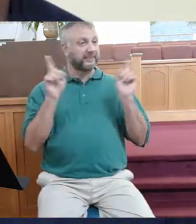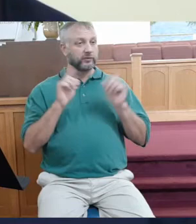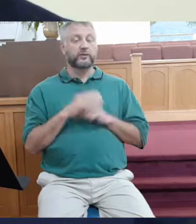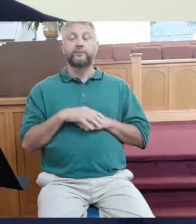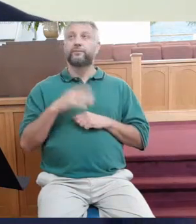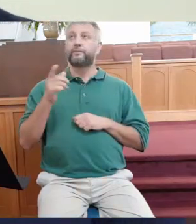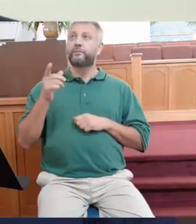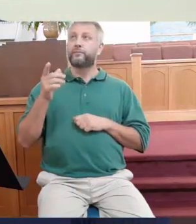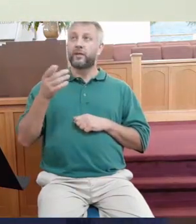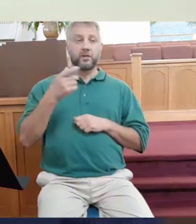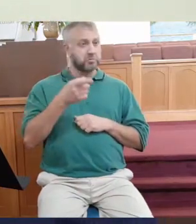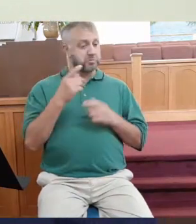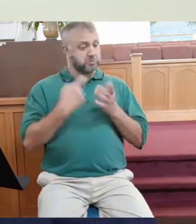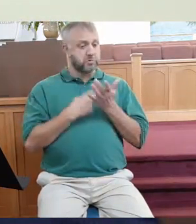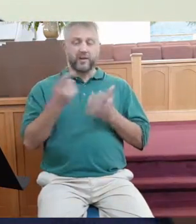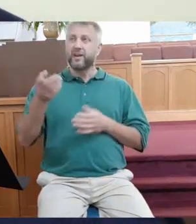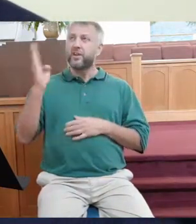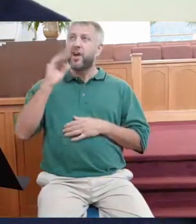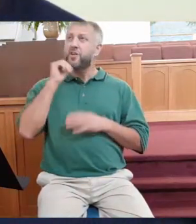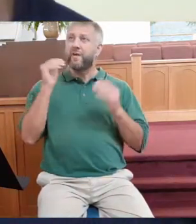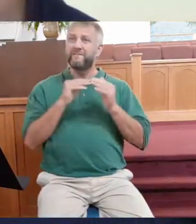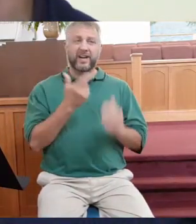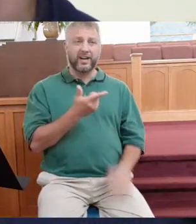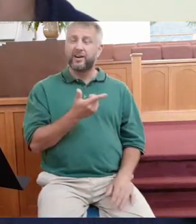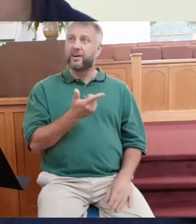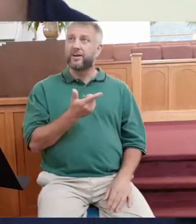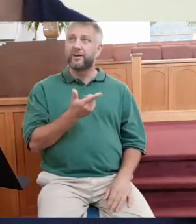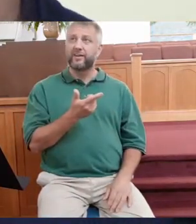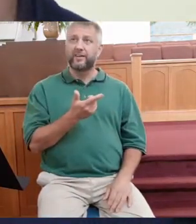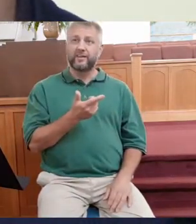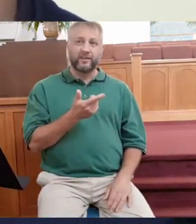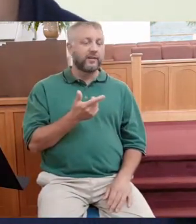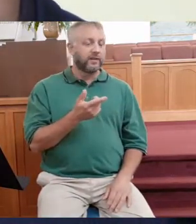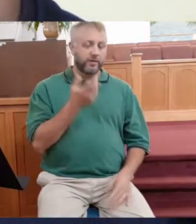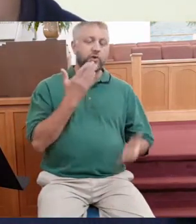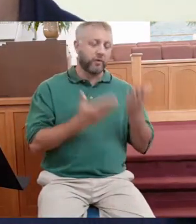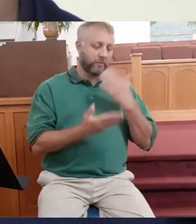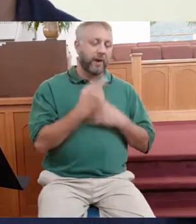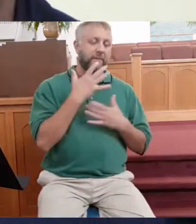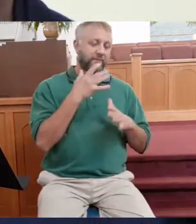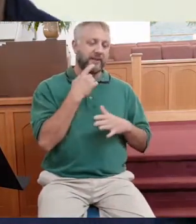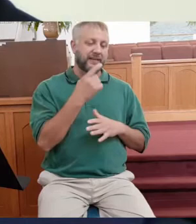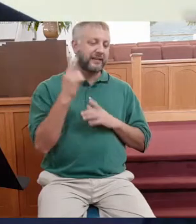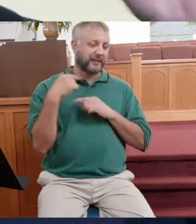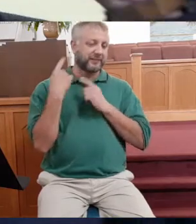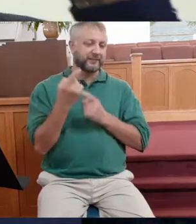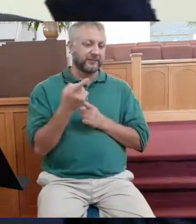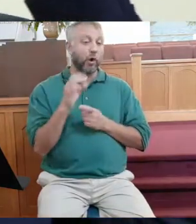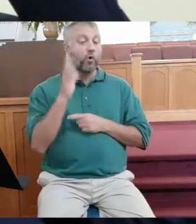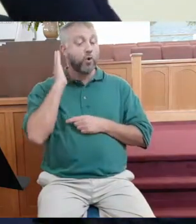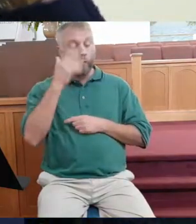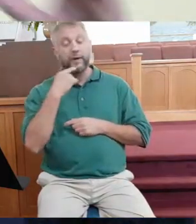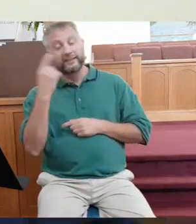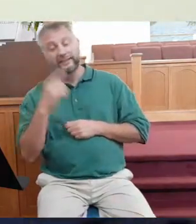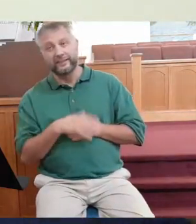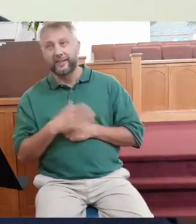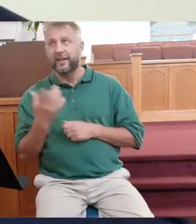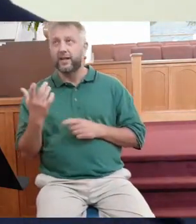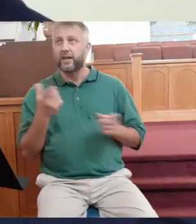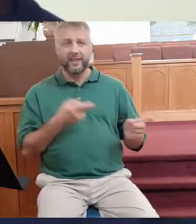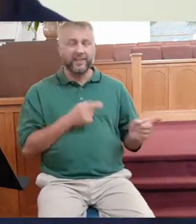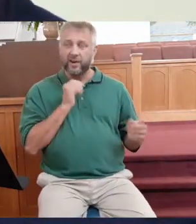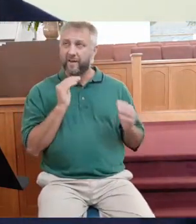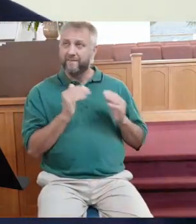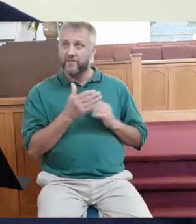God, this isn't fair? I guarantee you have. If you hadn't, keep living. Eventually something will happen in your life. You're going to look up and say, God,